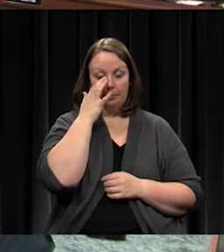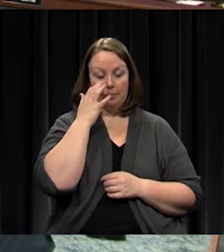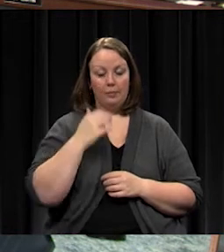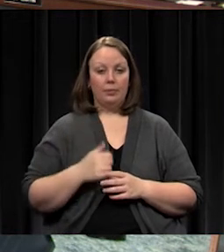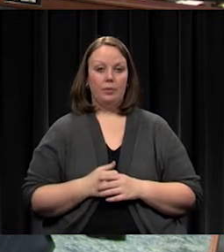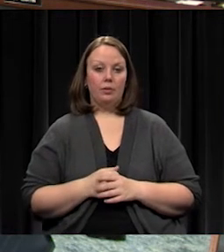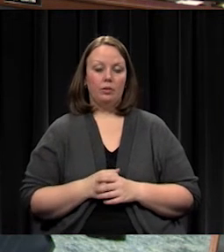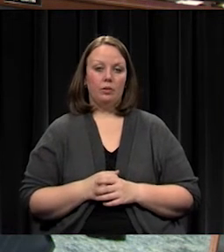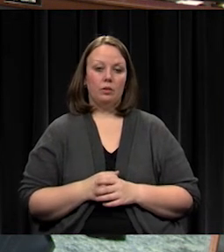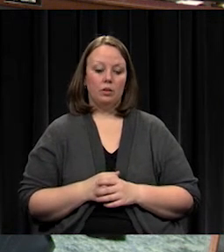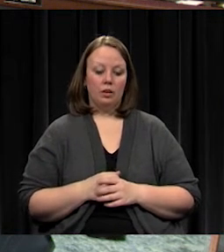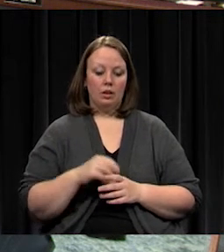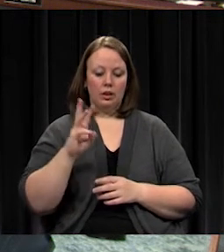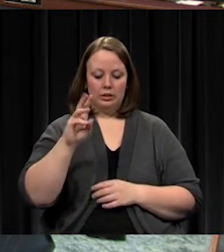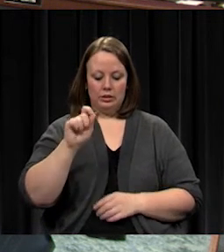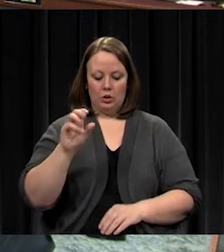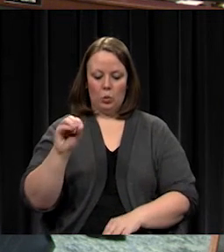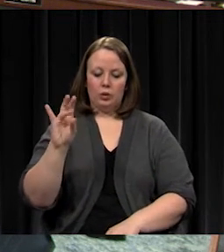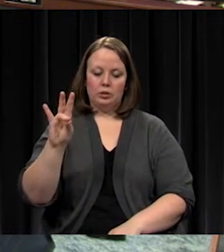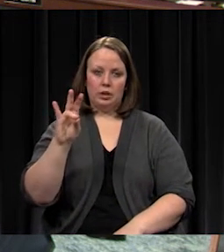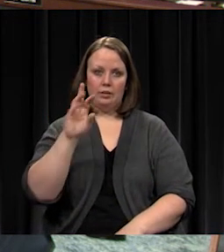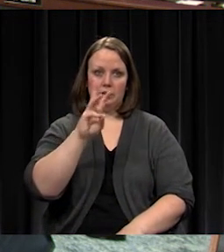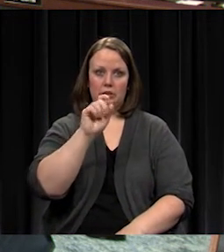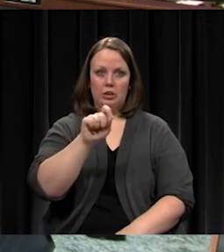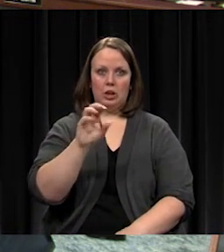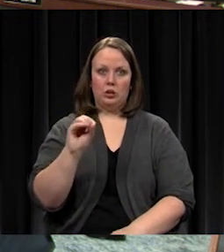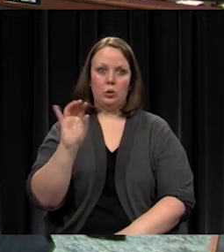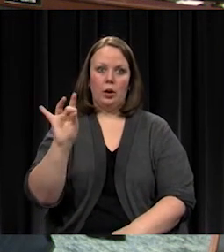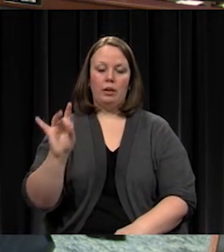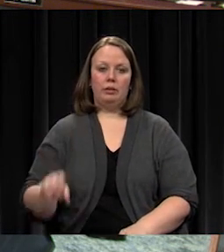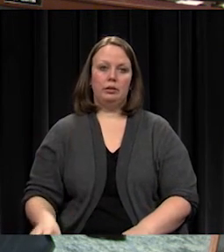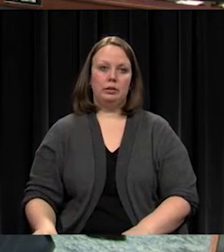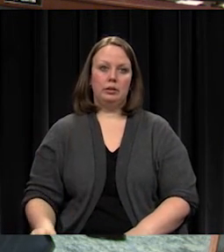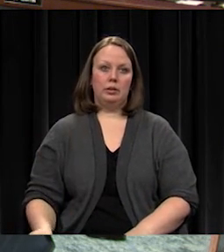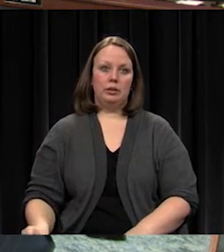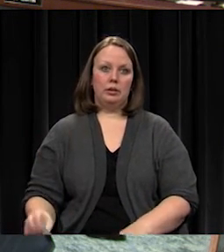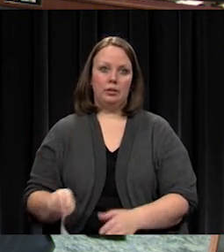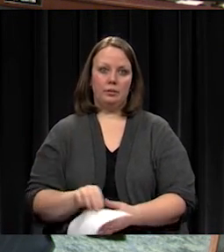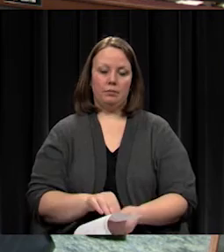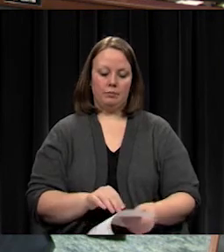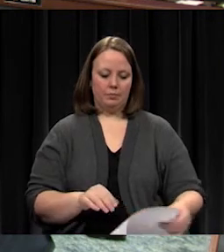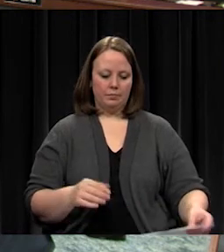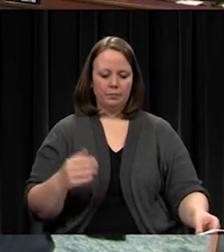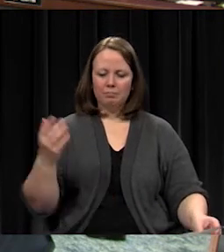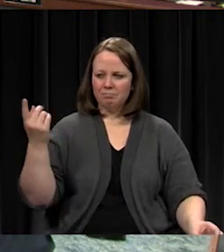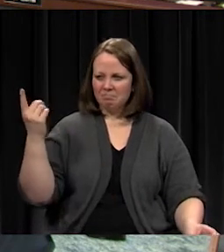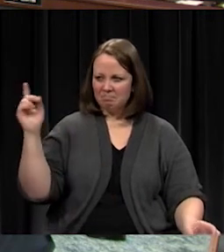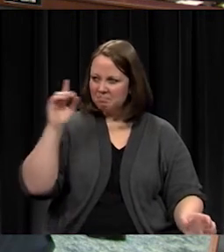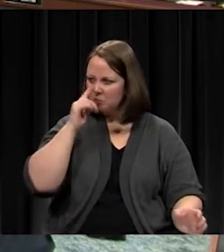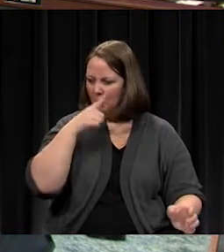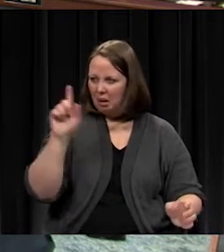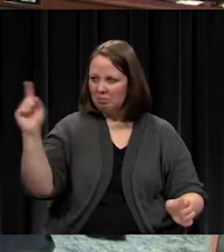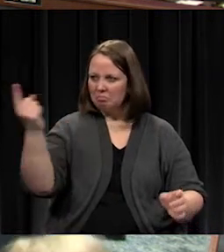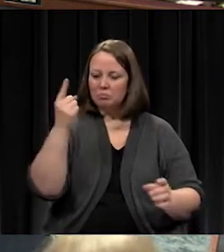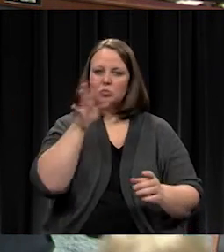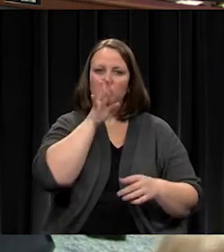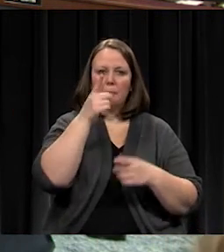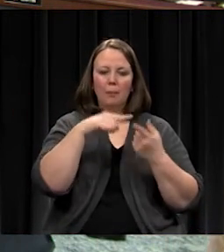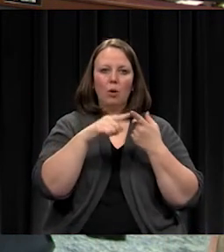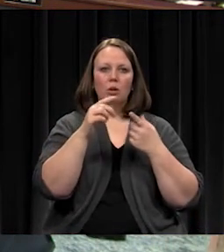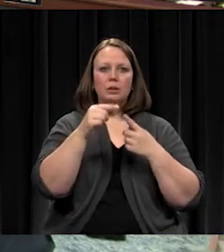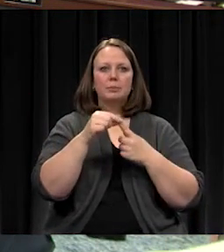All right. Then we got 6.07, 6.08, Rita. Can you come up and just kind of talk a little bit about the special education software, please?